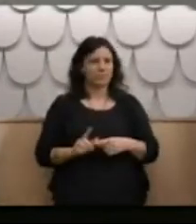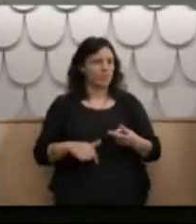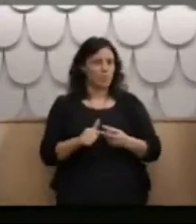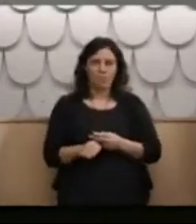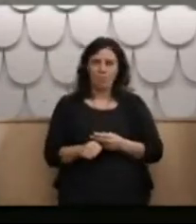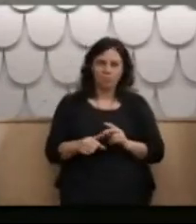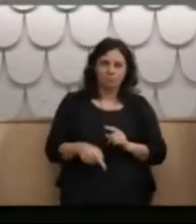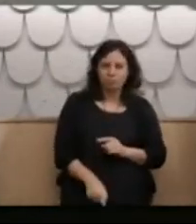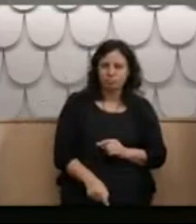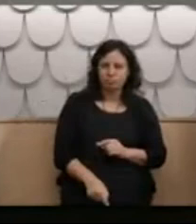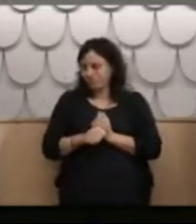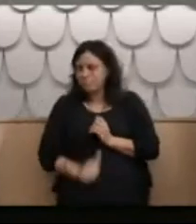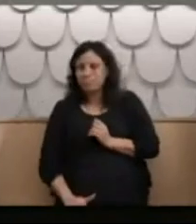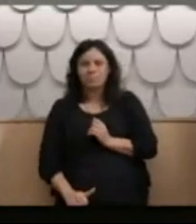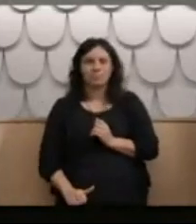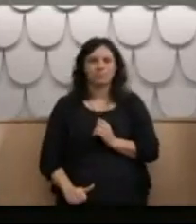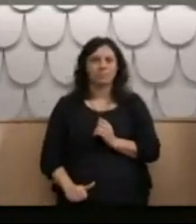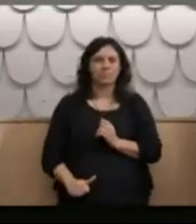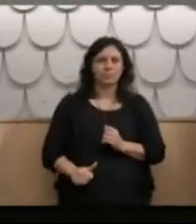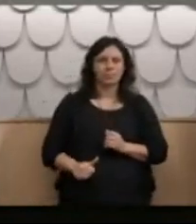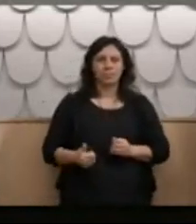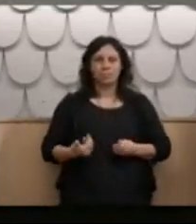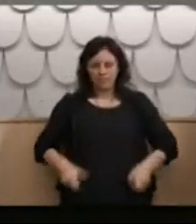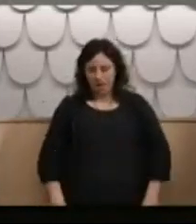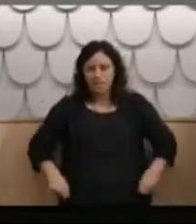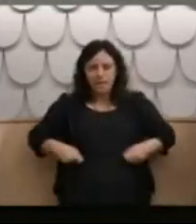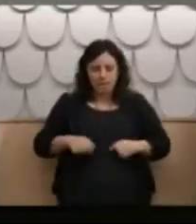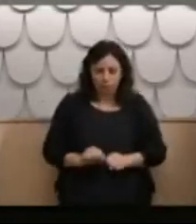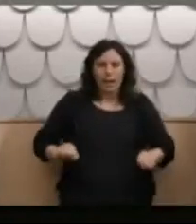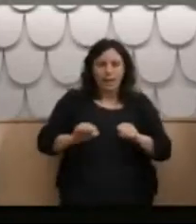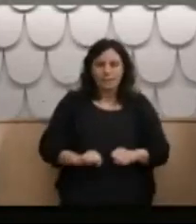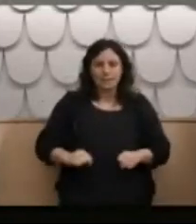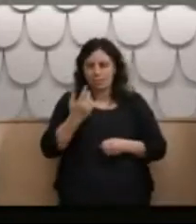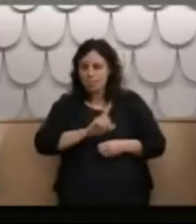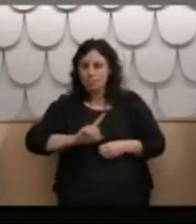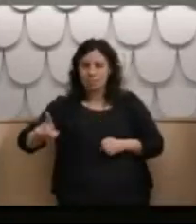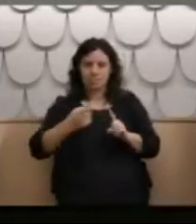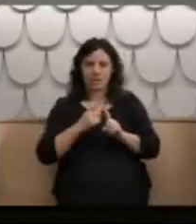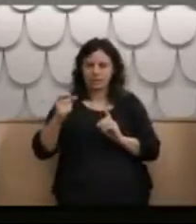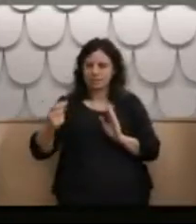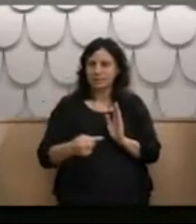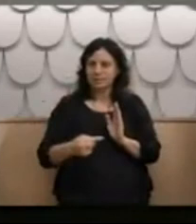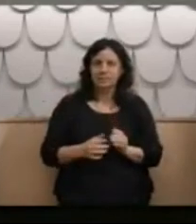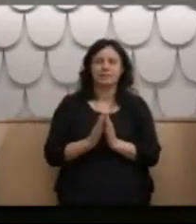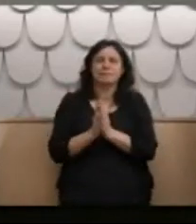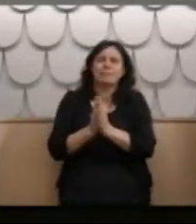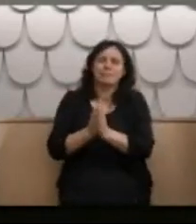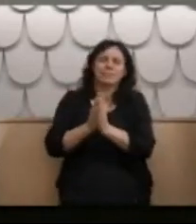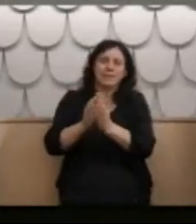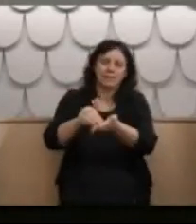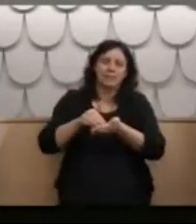drifting down in the leaves while waiting for ECT. And I'm begging for help from being sexually abused. But,